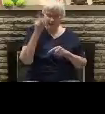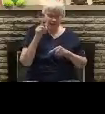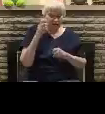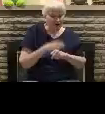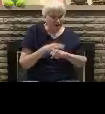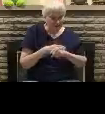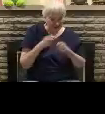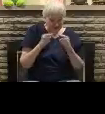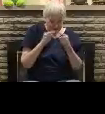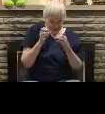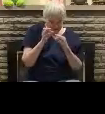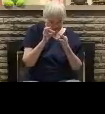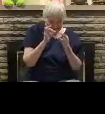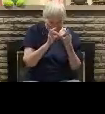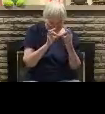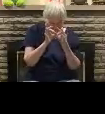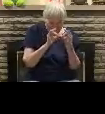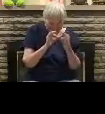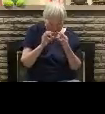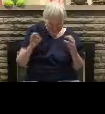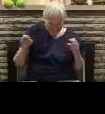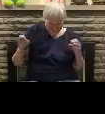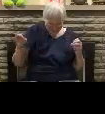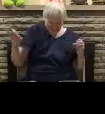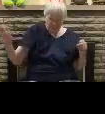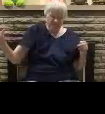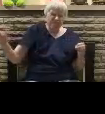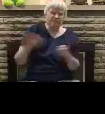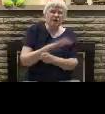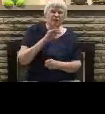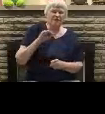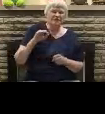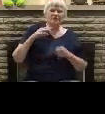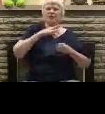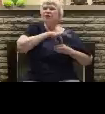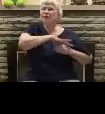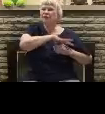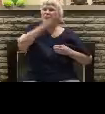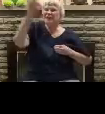any way except full, complete, spiritual apostasy.